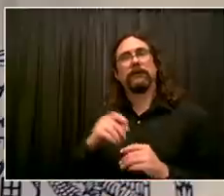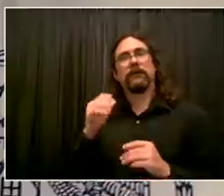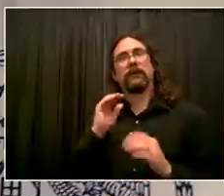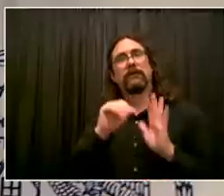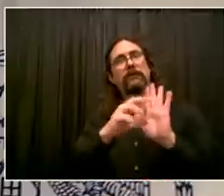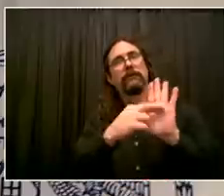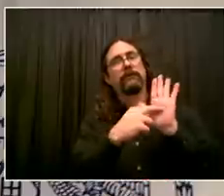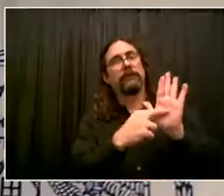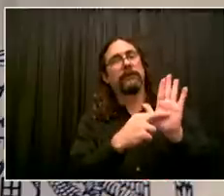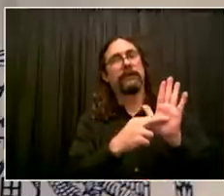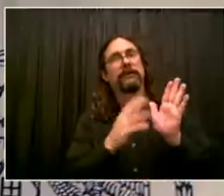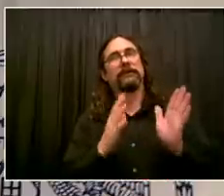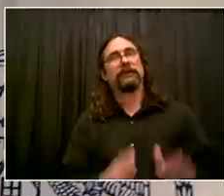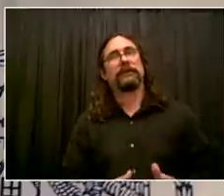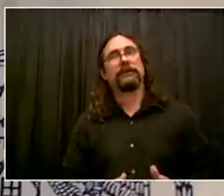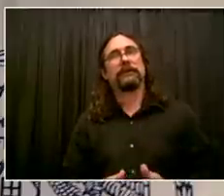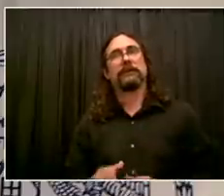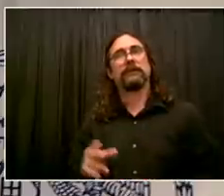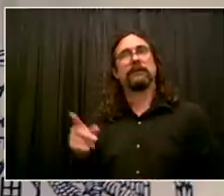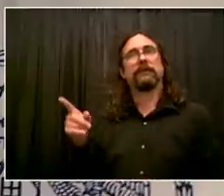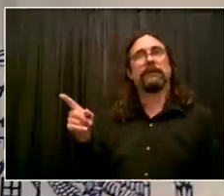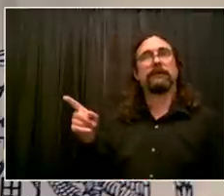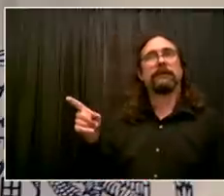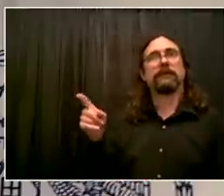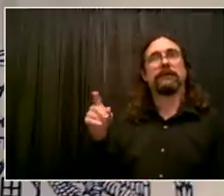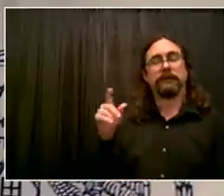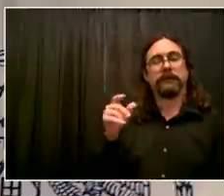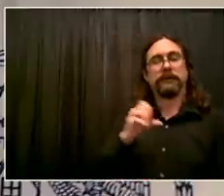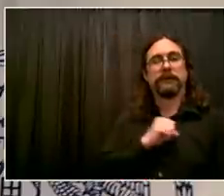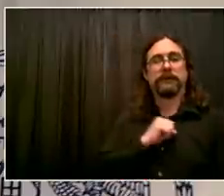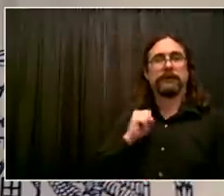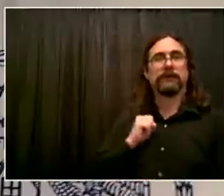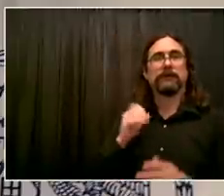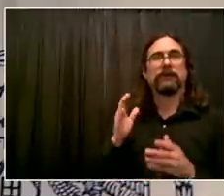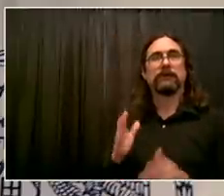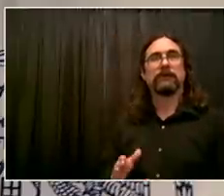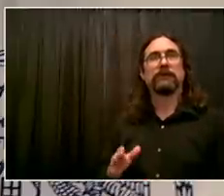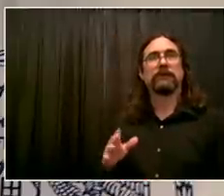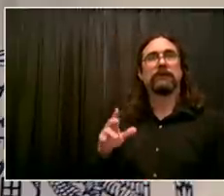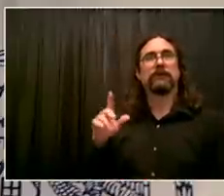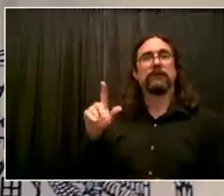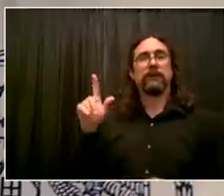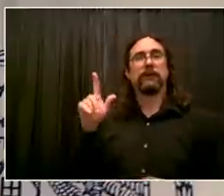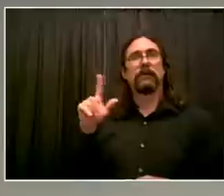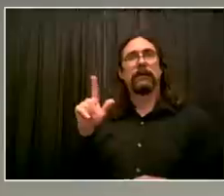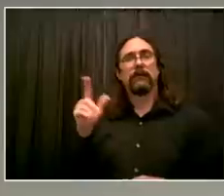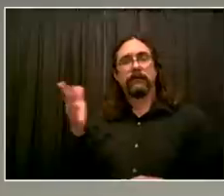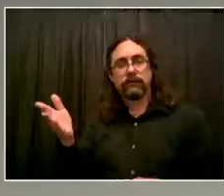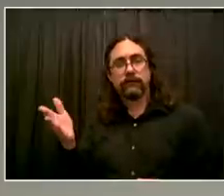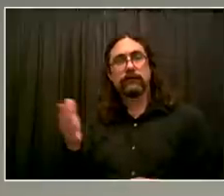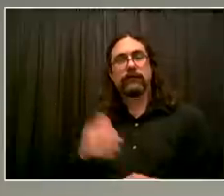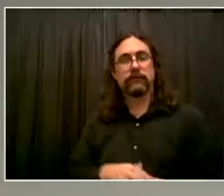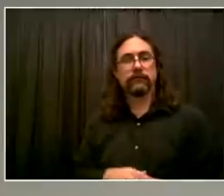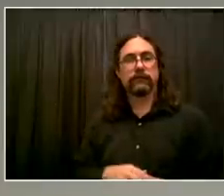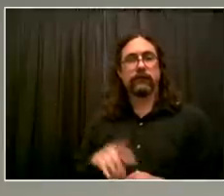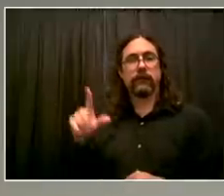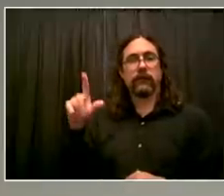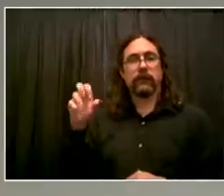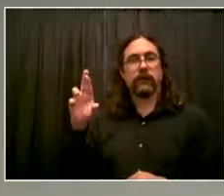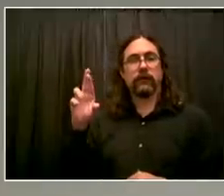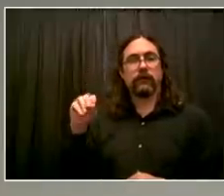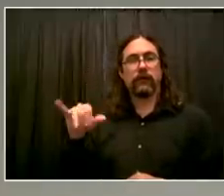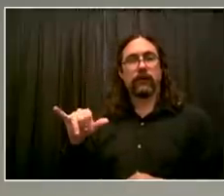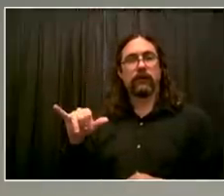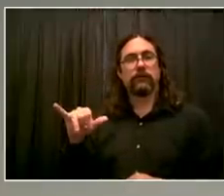Good morning, Mr. Mayor. How are you this morning? Good, Senator. How do you feel? I'm feeling well for a Monday morning. We're doing well.